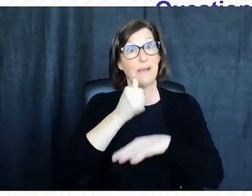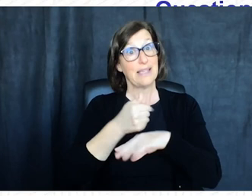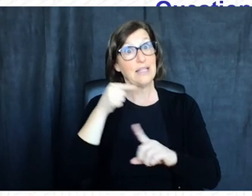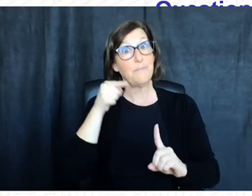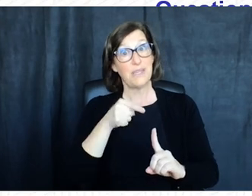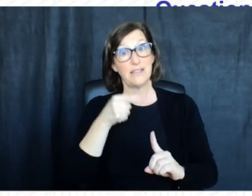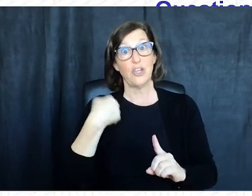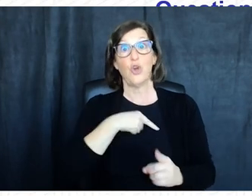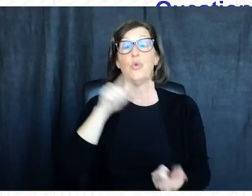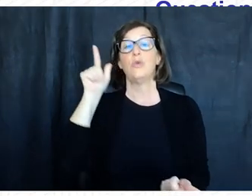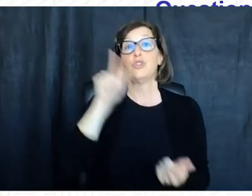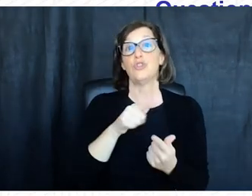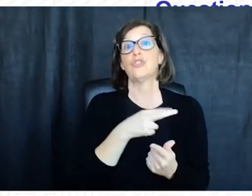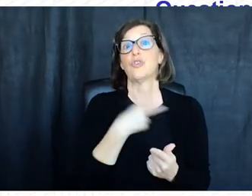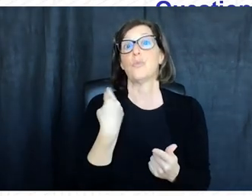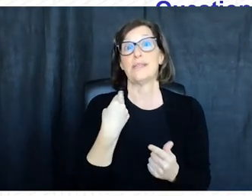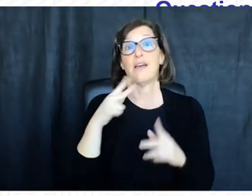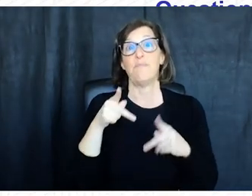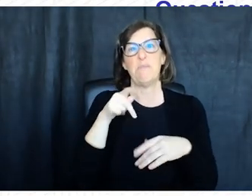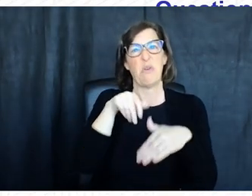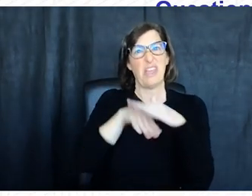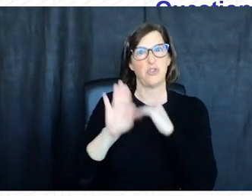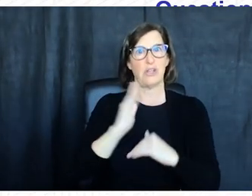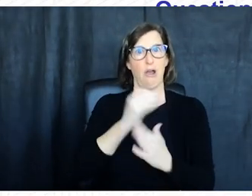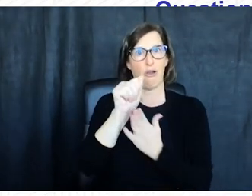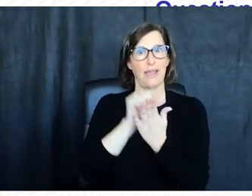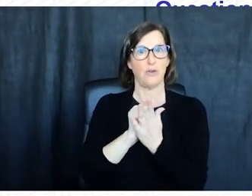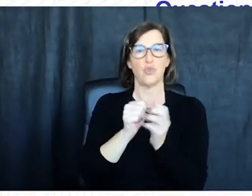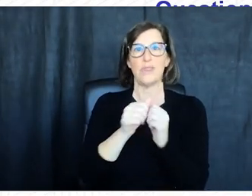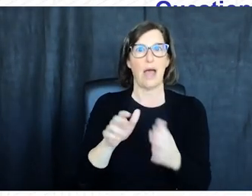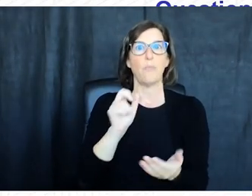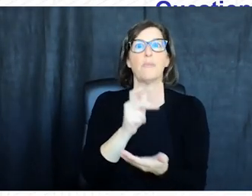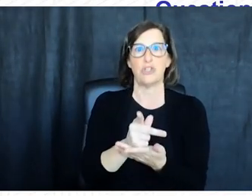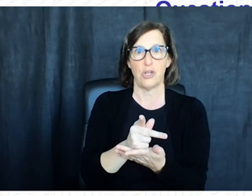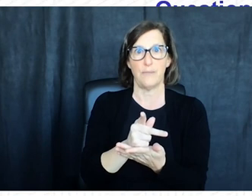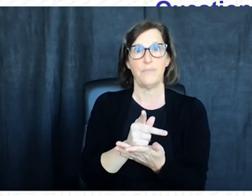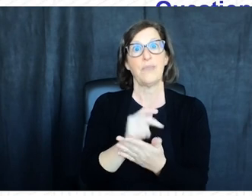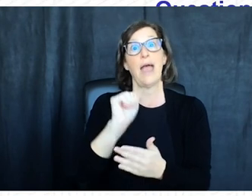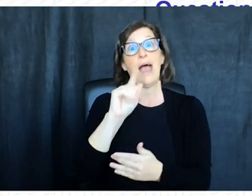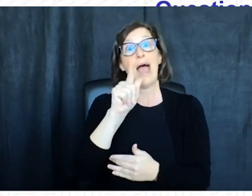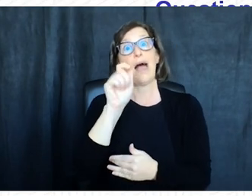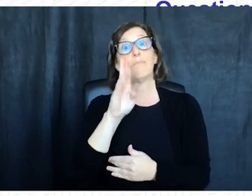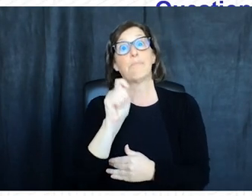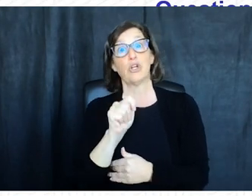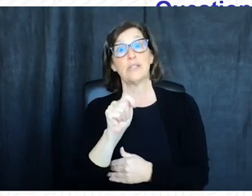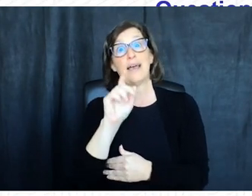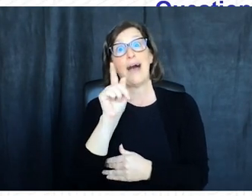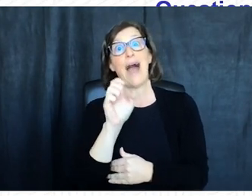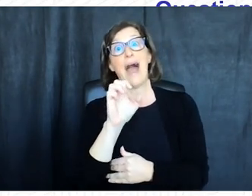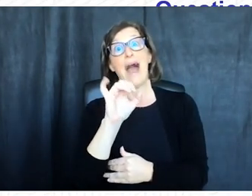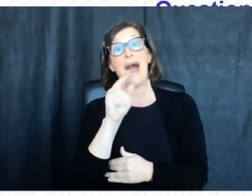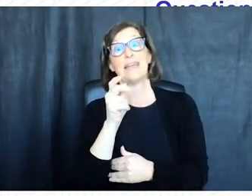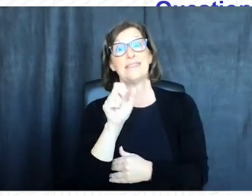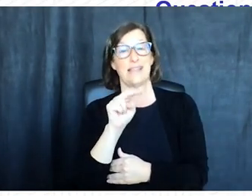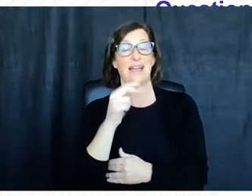by implementing this we substantially reduce the chances of unauthorized access to our accounts as albert einstein famously said we cannot